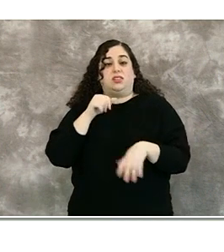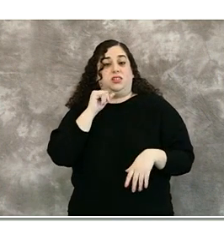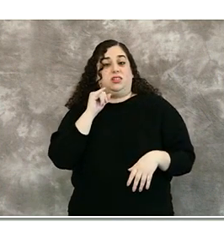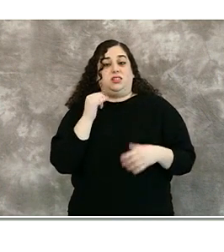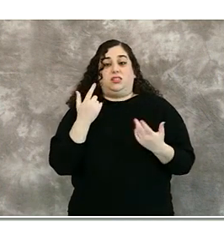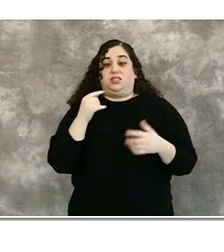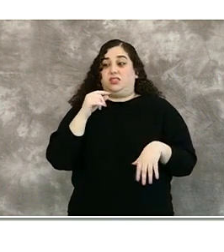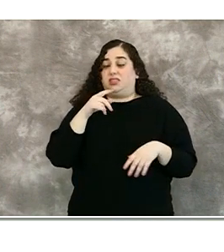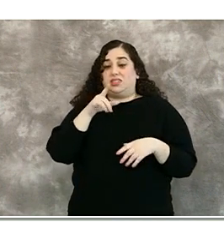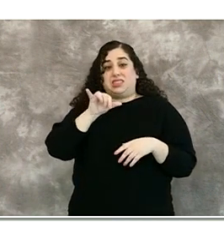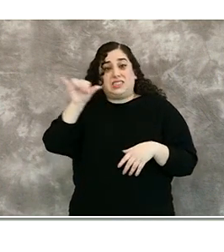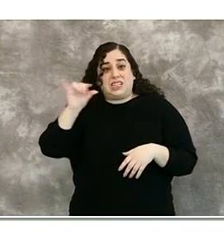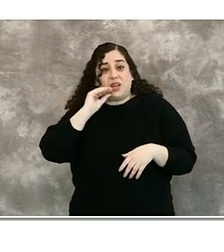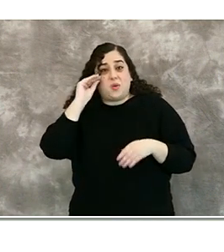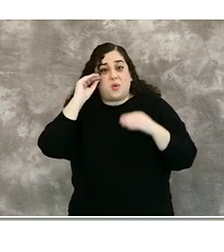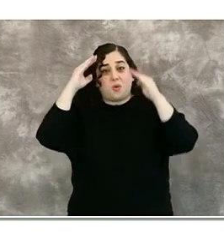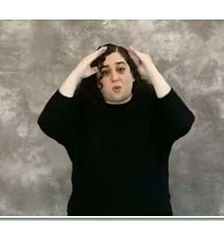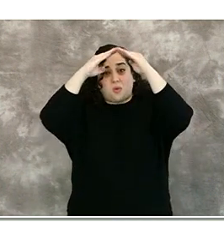home if you're sick.